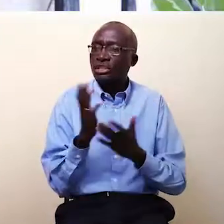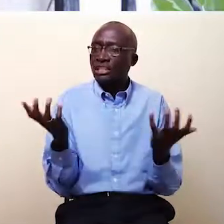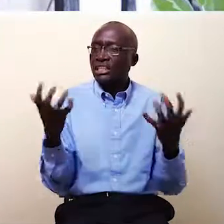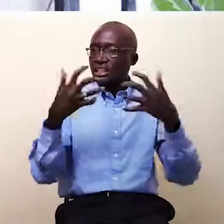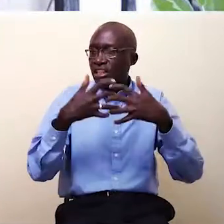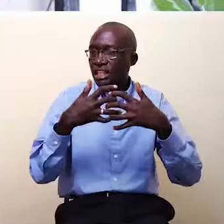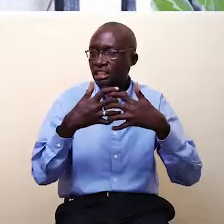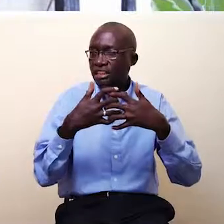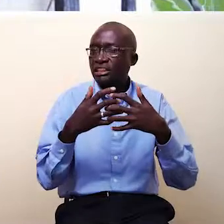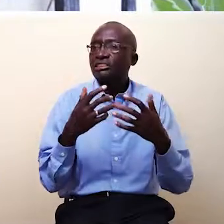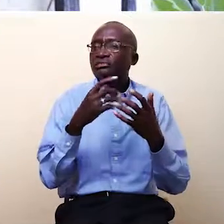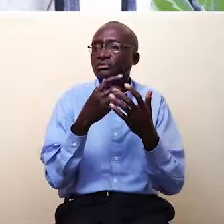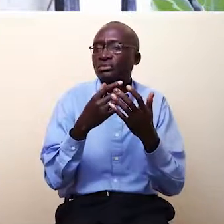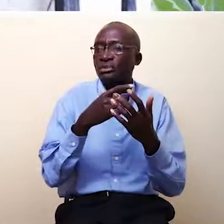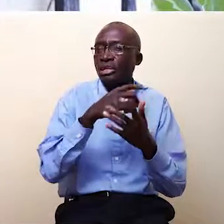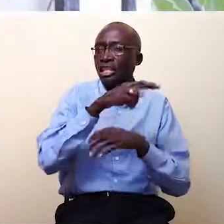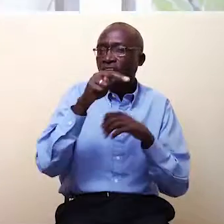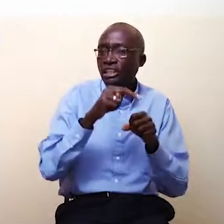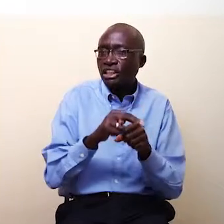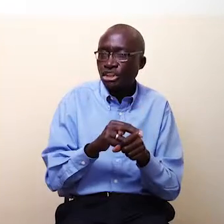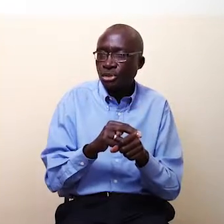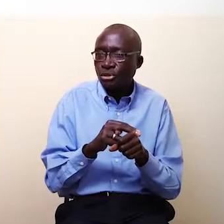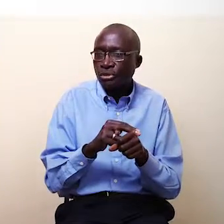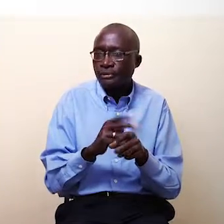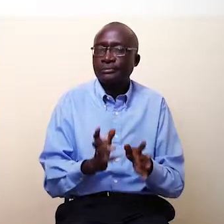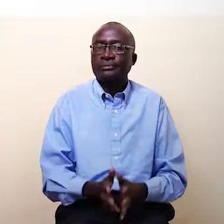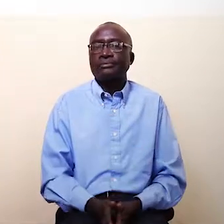are we engaging with this question of nationhood.